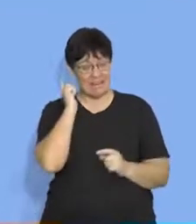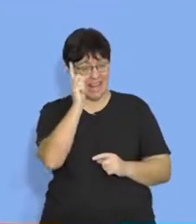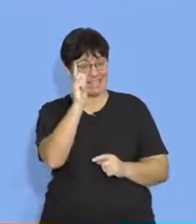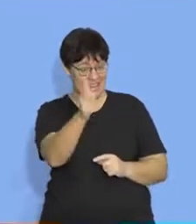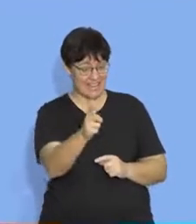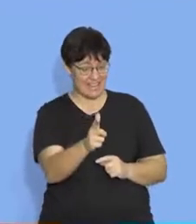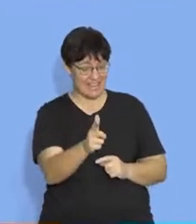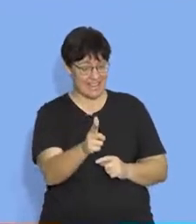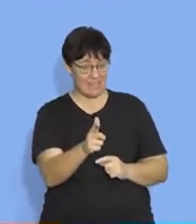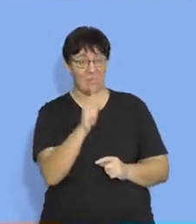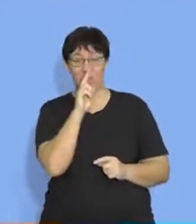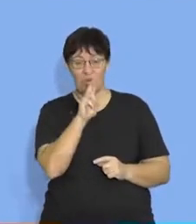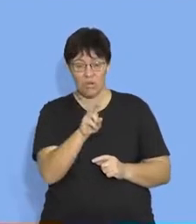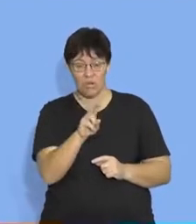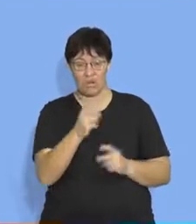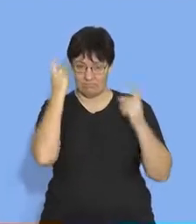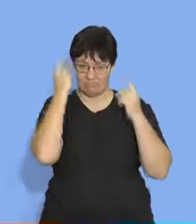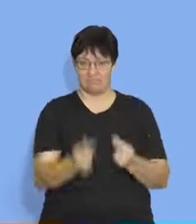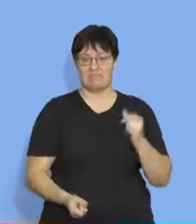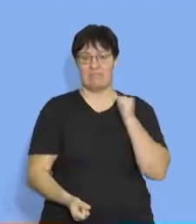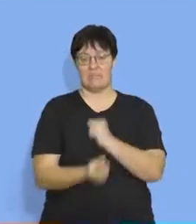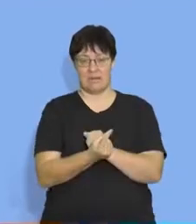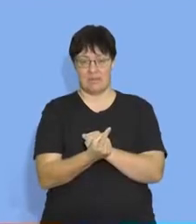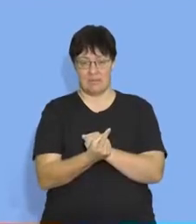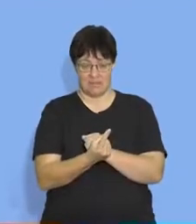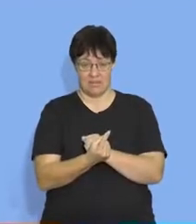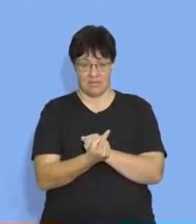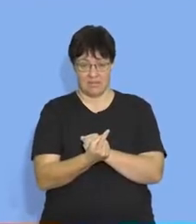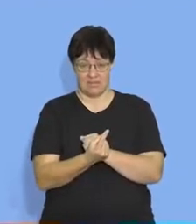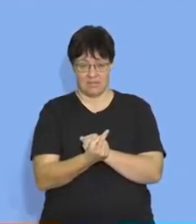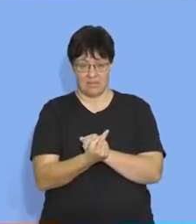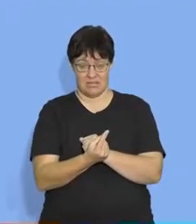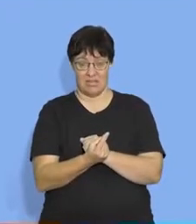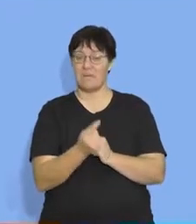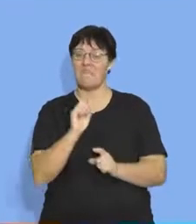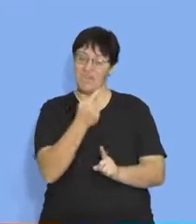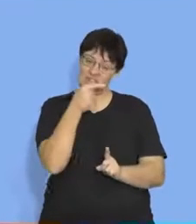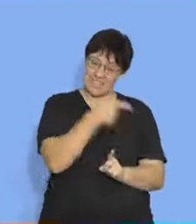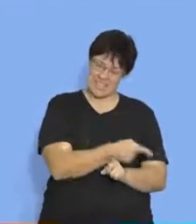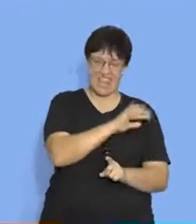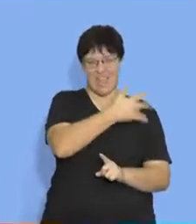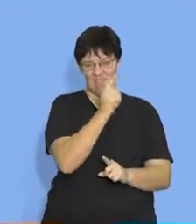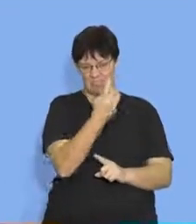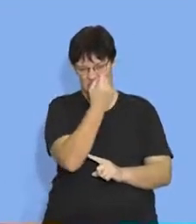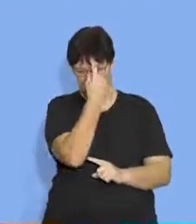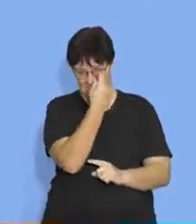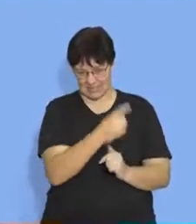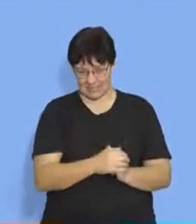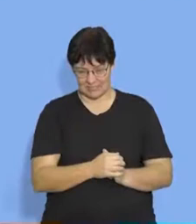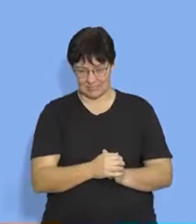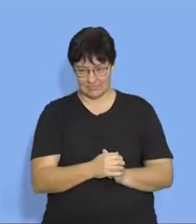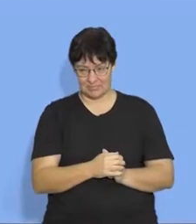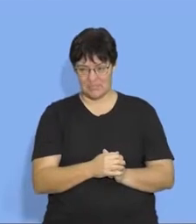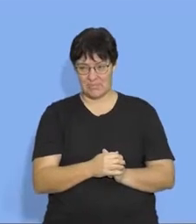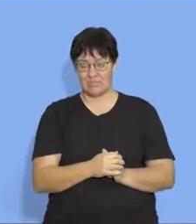the series, we're going to look at instantaneous. Ooh, big word. But we've first got to understand what average is first. Okay. So,